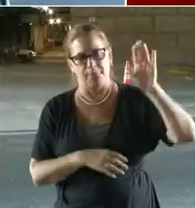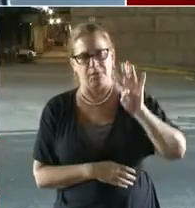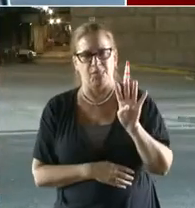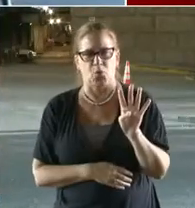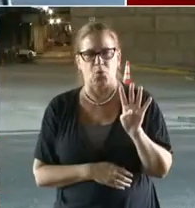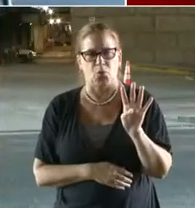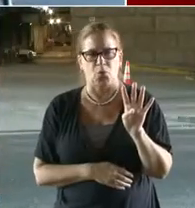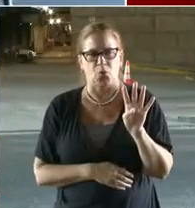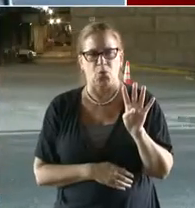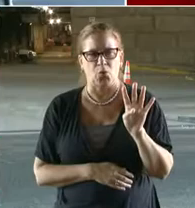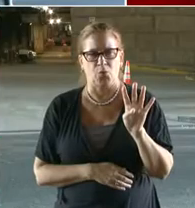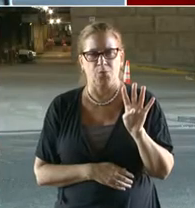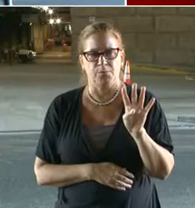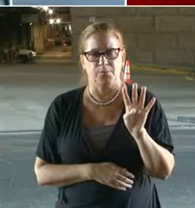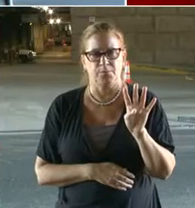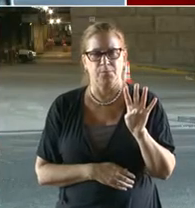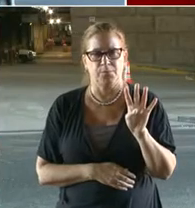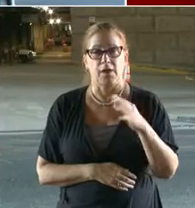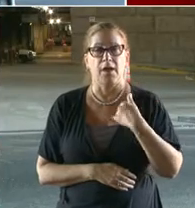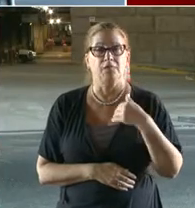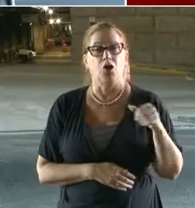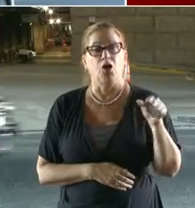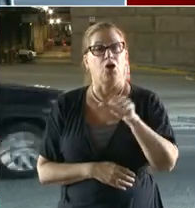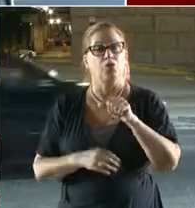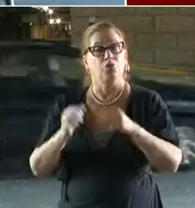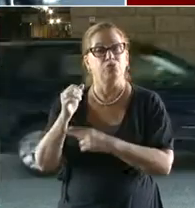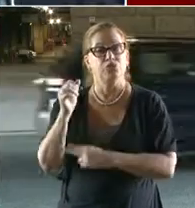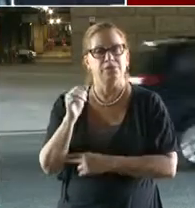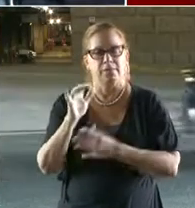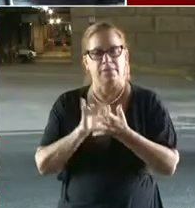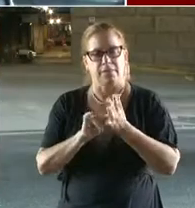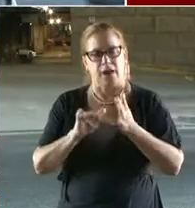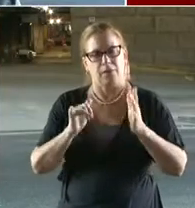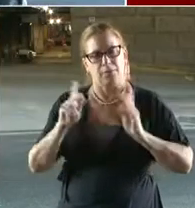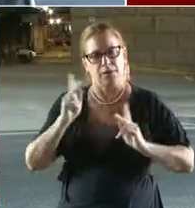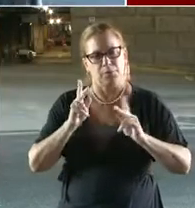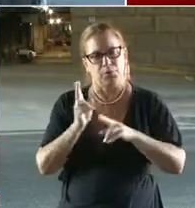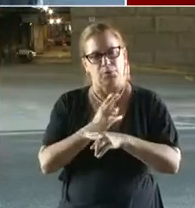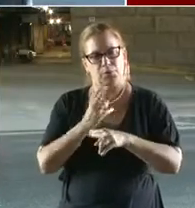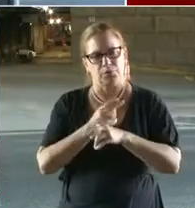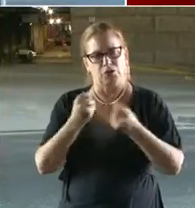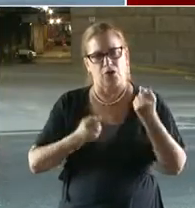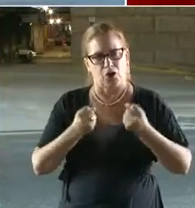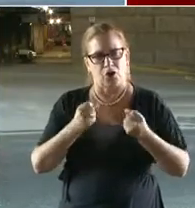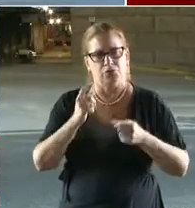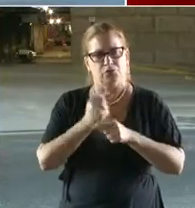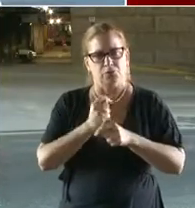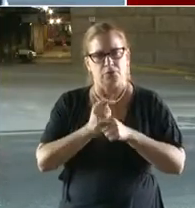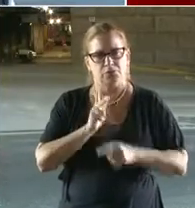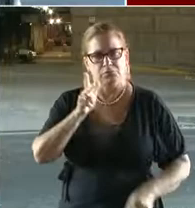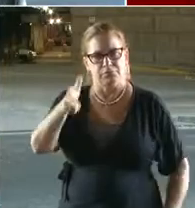the only five total that are rated four. Right. And we'll provide that to you. Thank you.